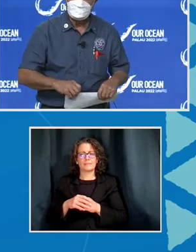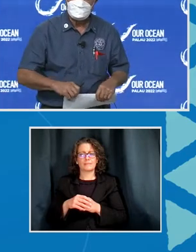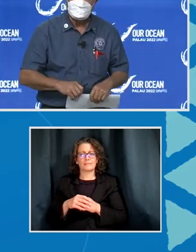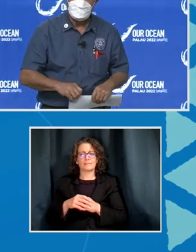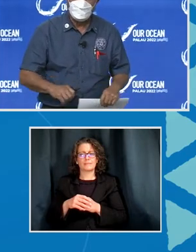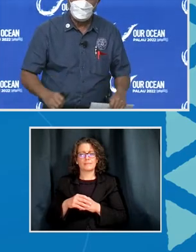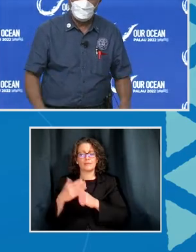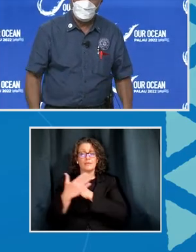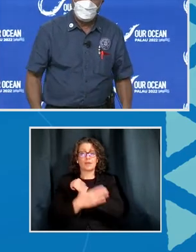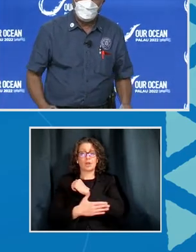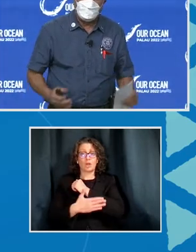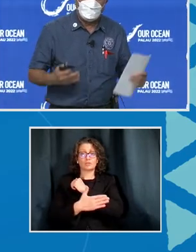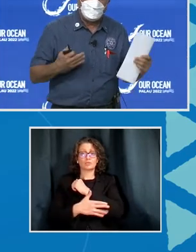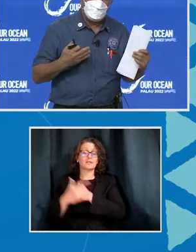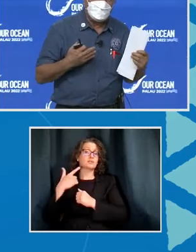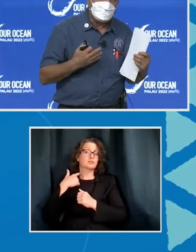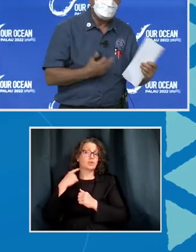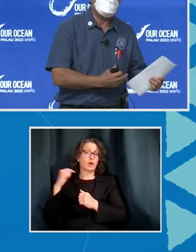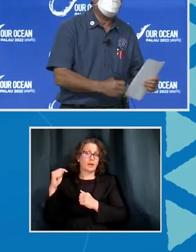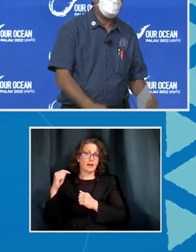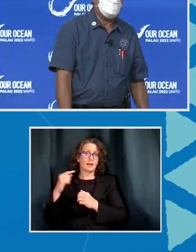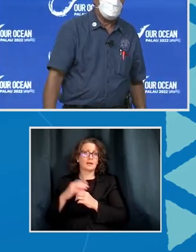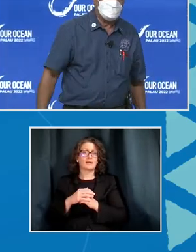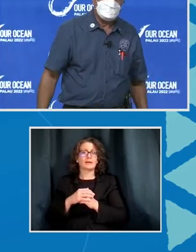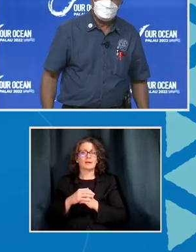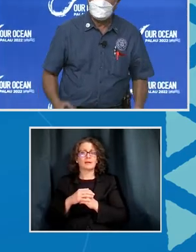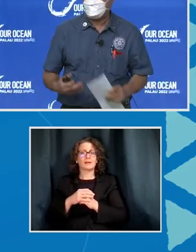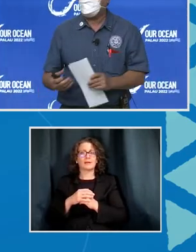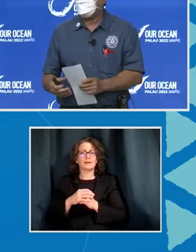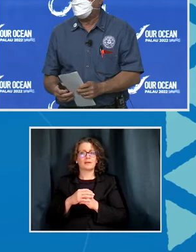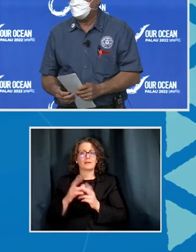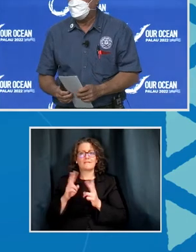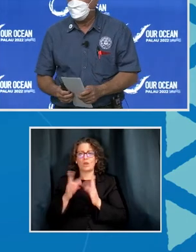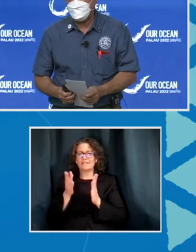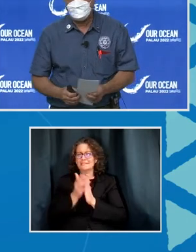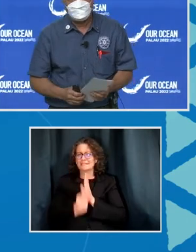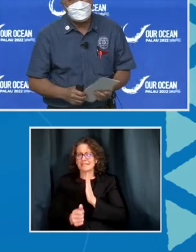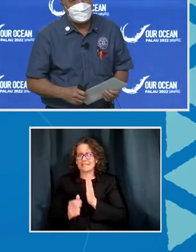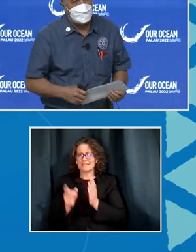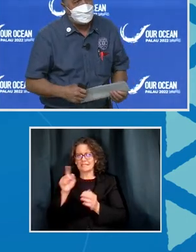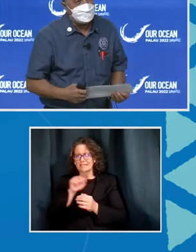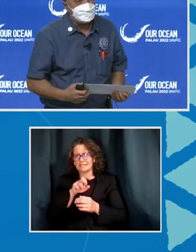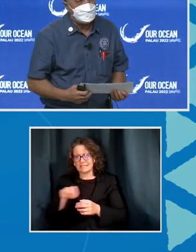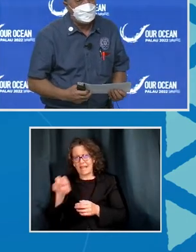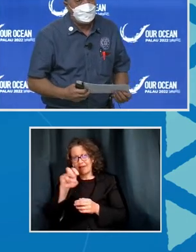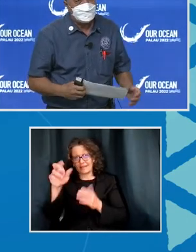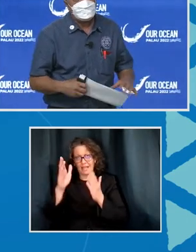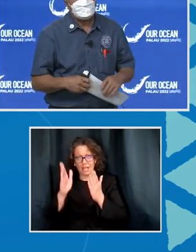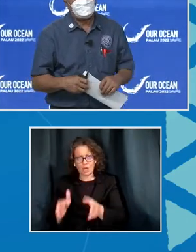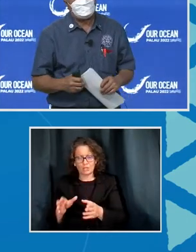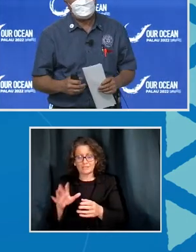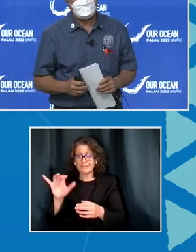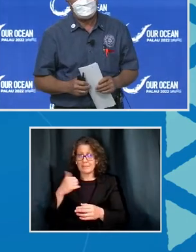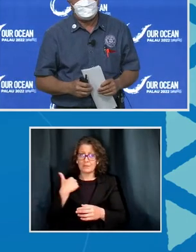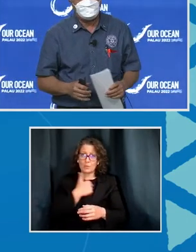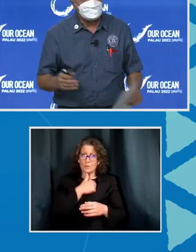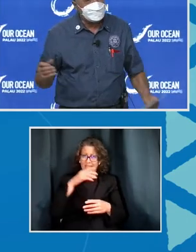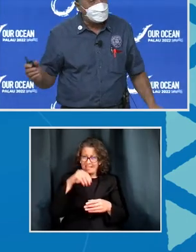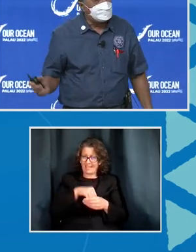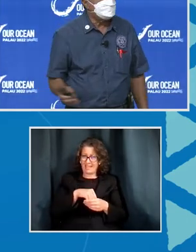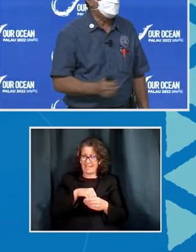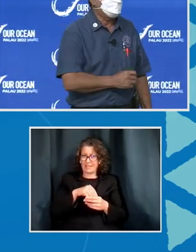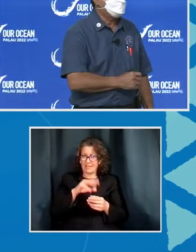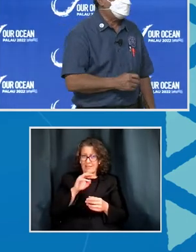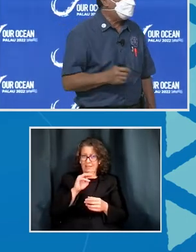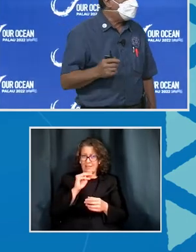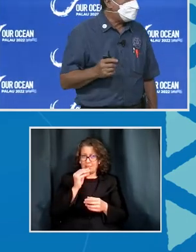they're skilled navigators, just like we in the Marshall Islands. For generations, we have